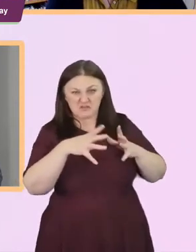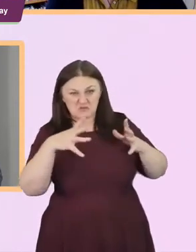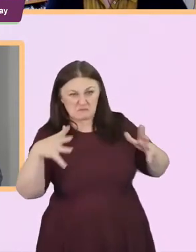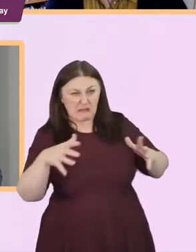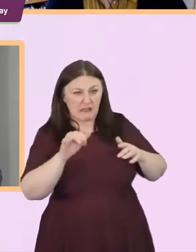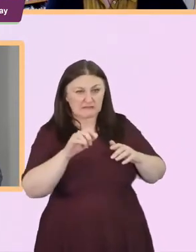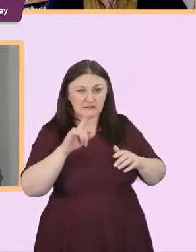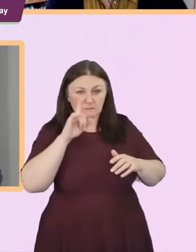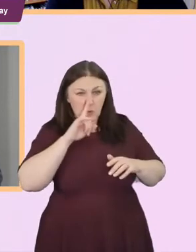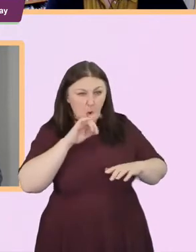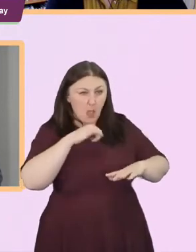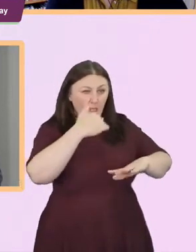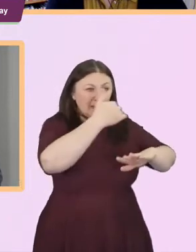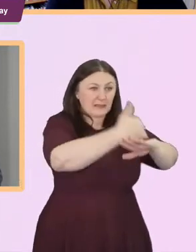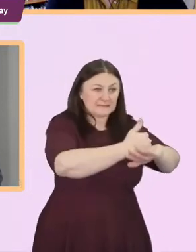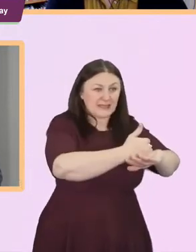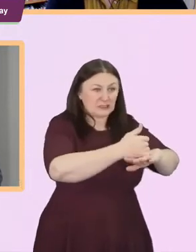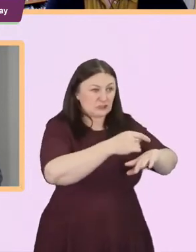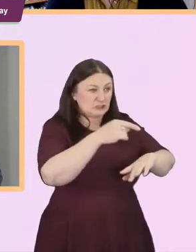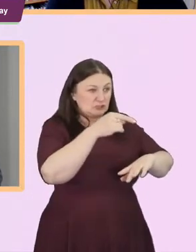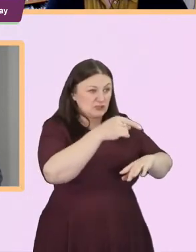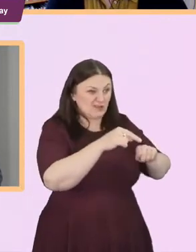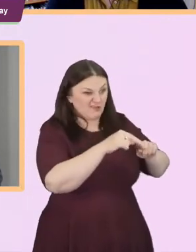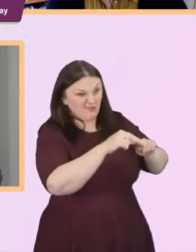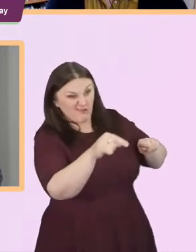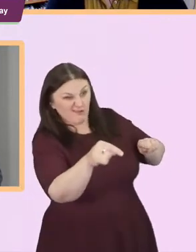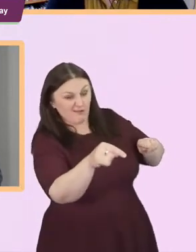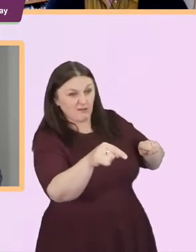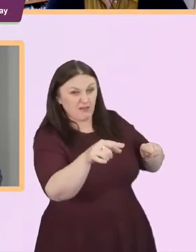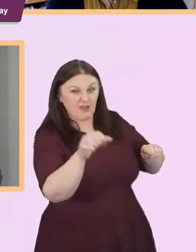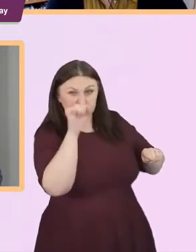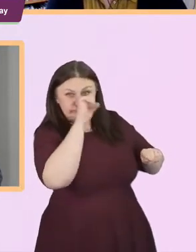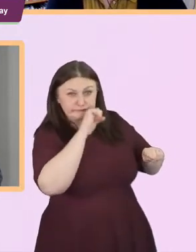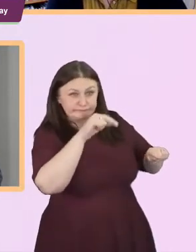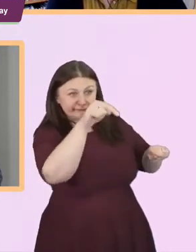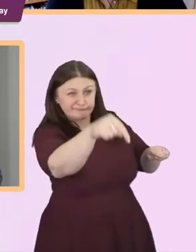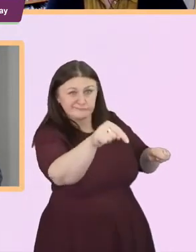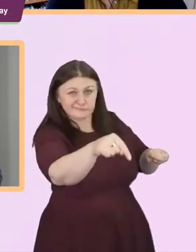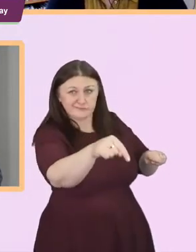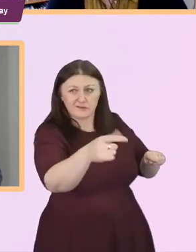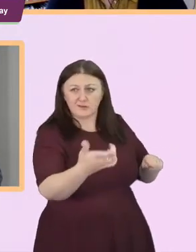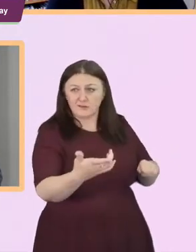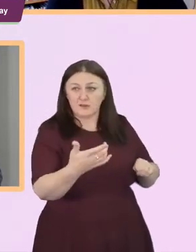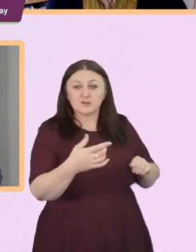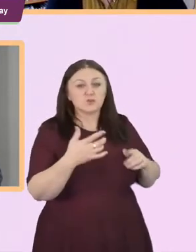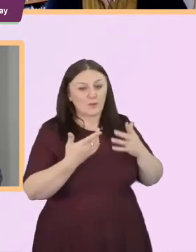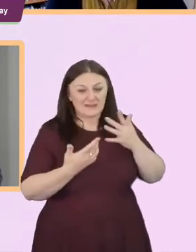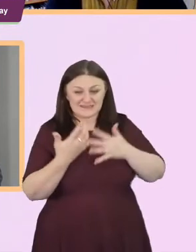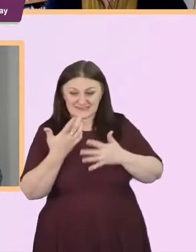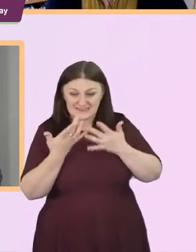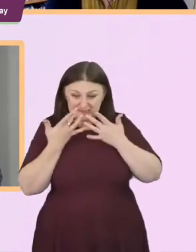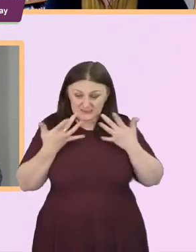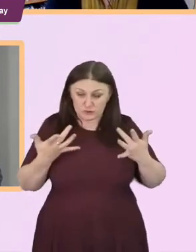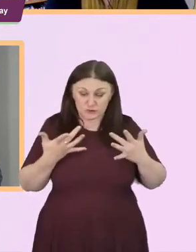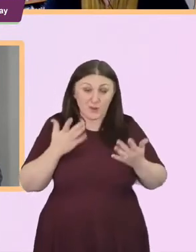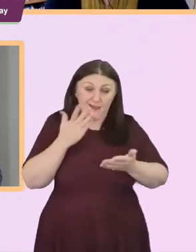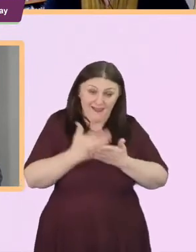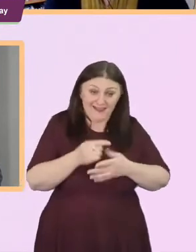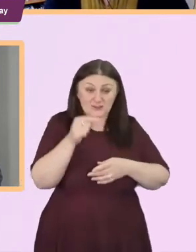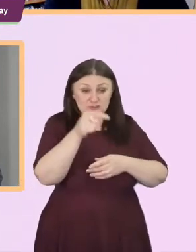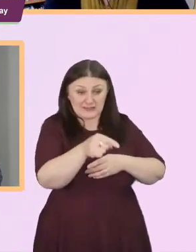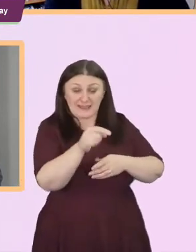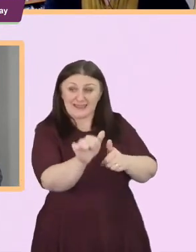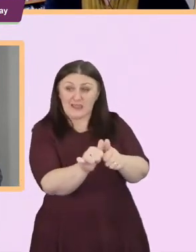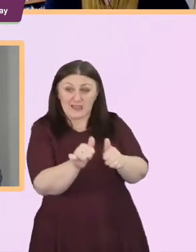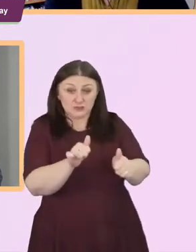plantation just down the road um and I think the statistics kind of show that actually it's the industrial um